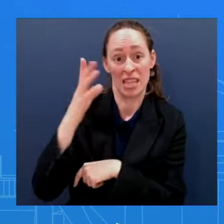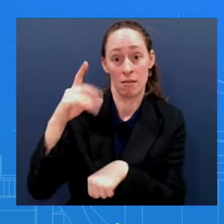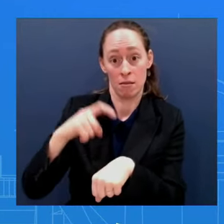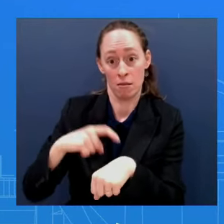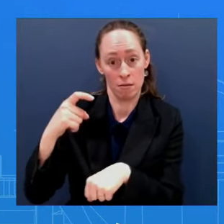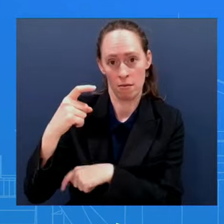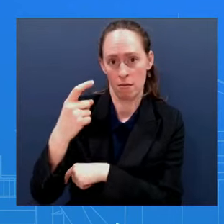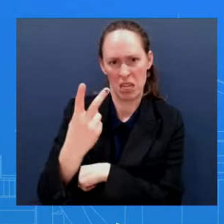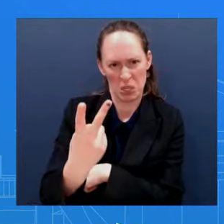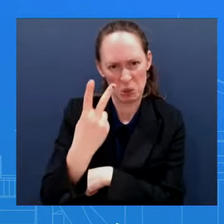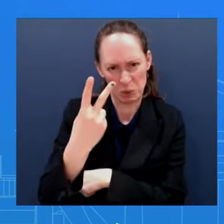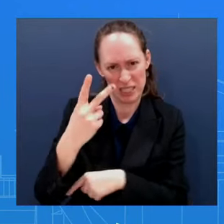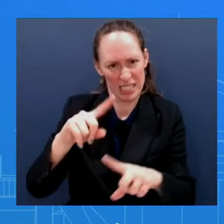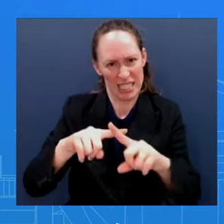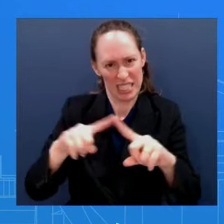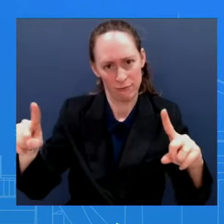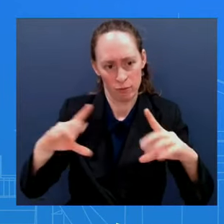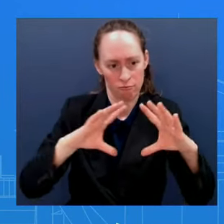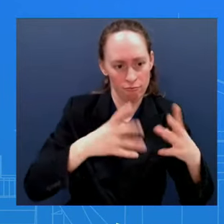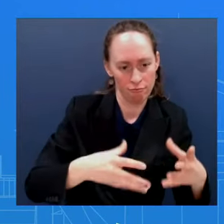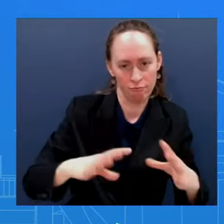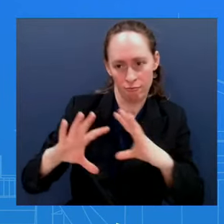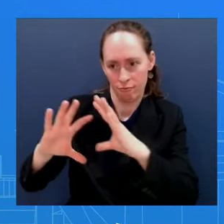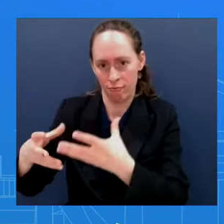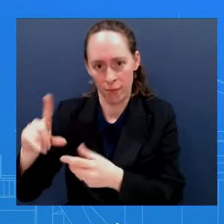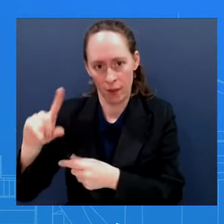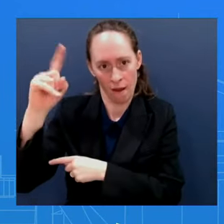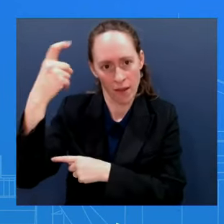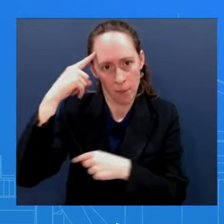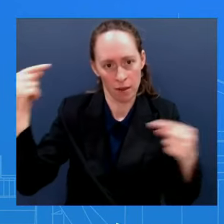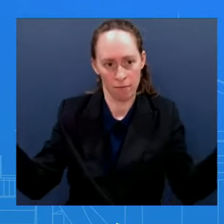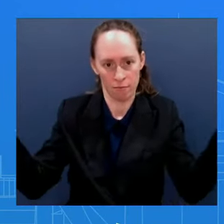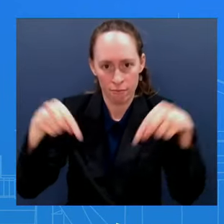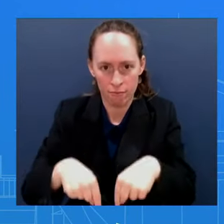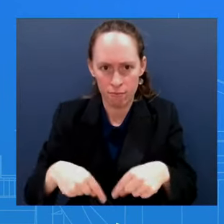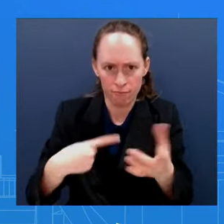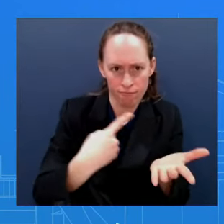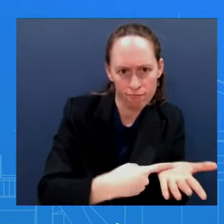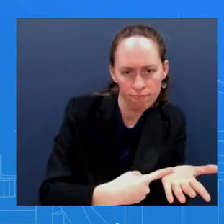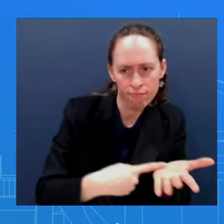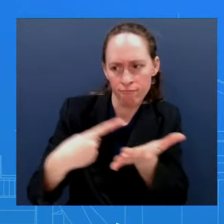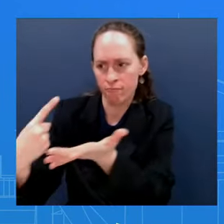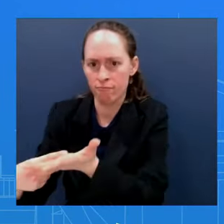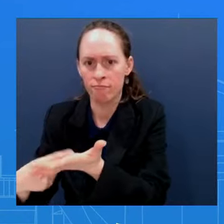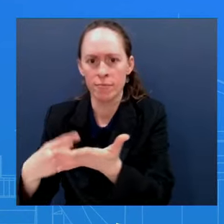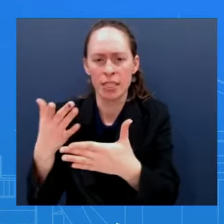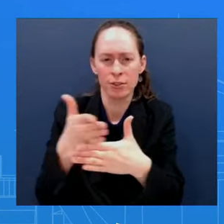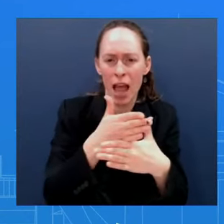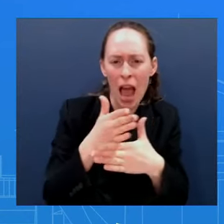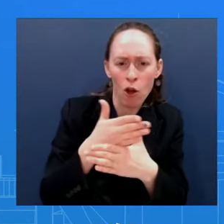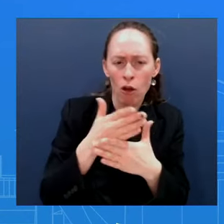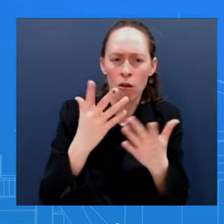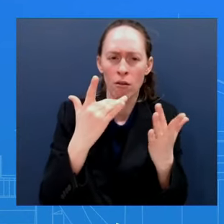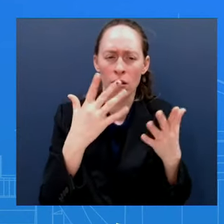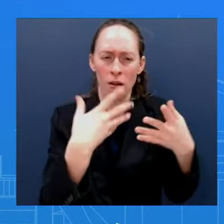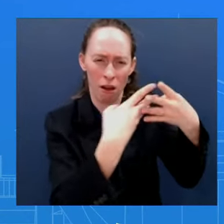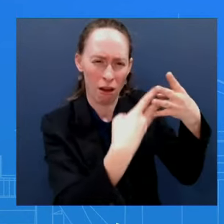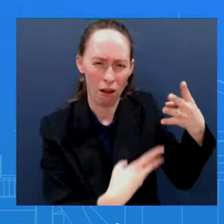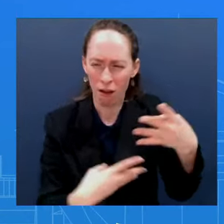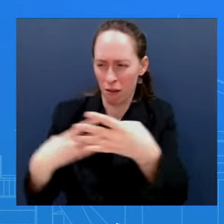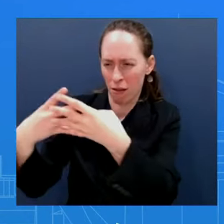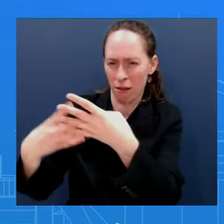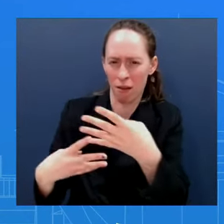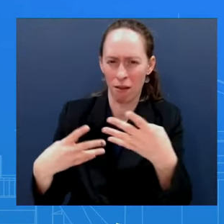here at the White House And there are different varying, various factors that play into that And so every trip is different, every trip is different